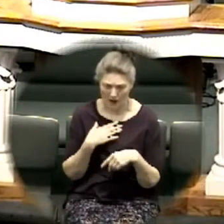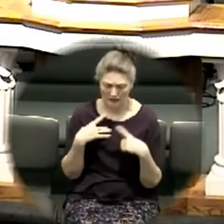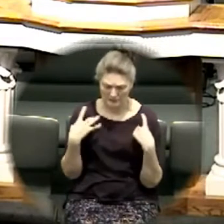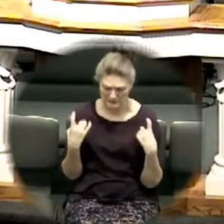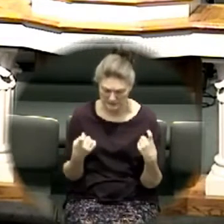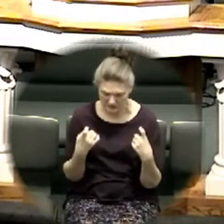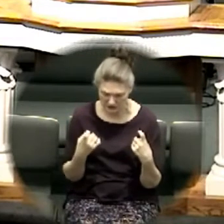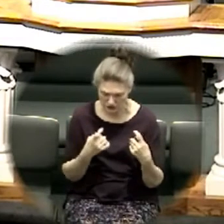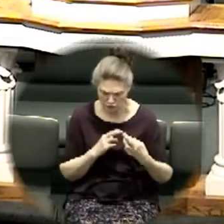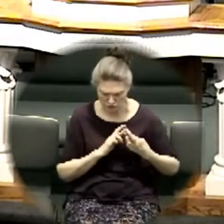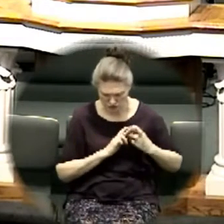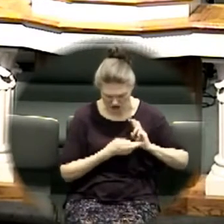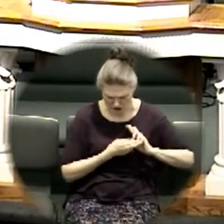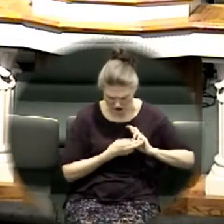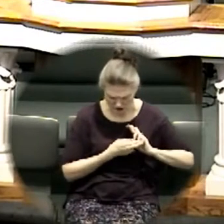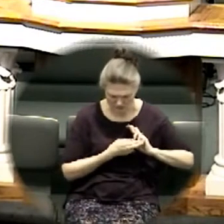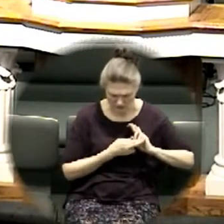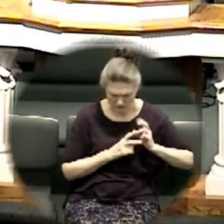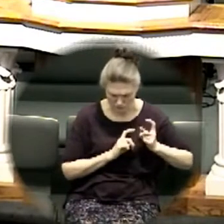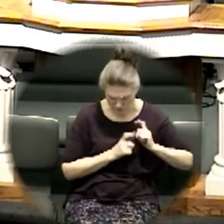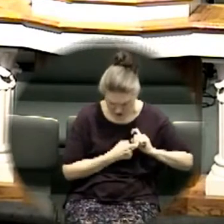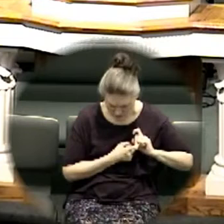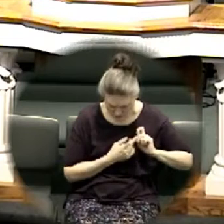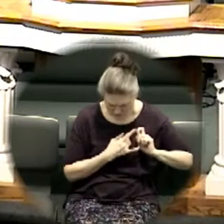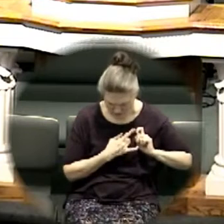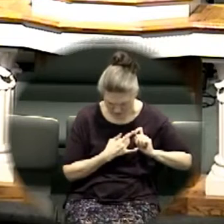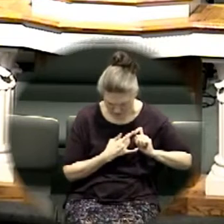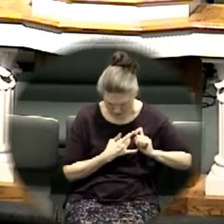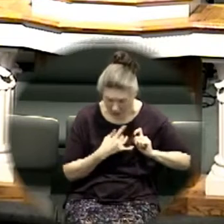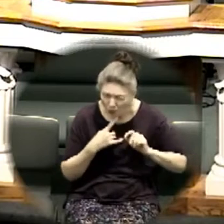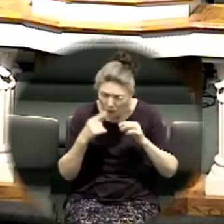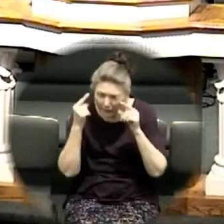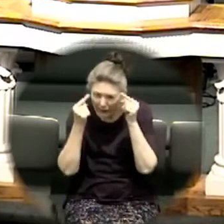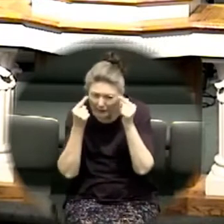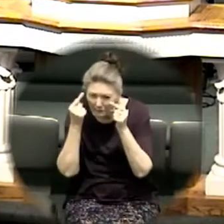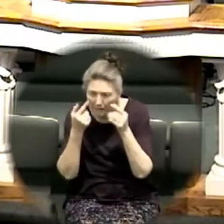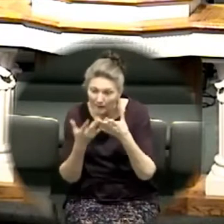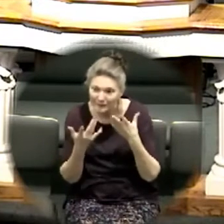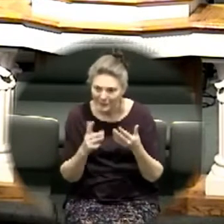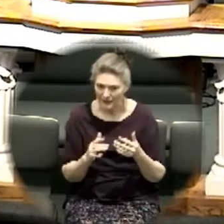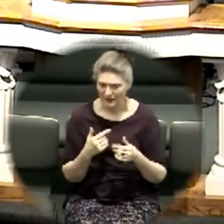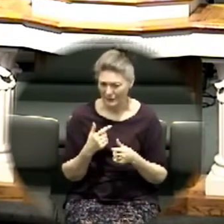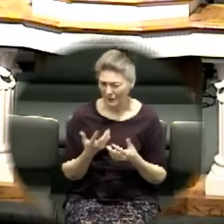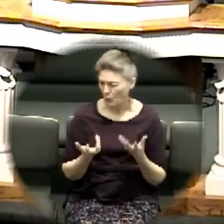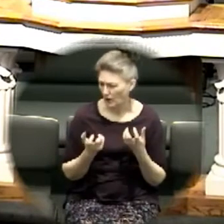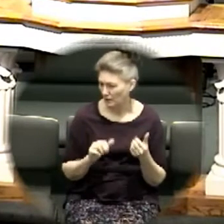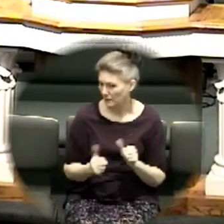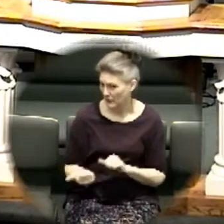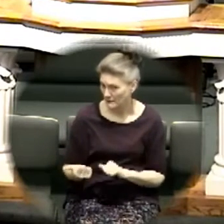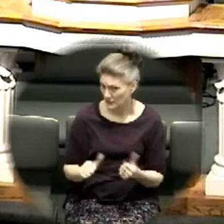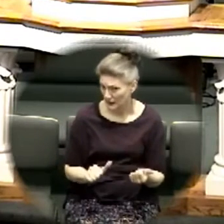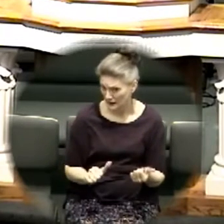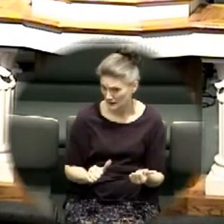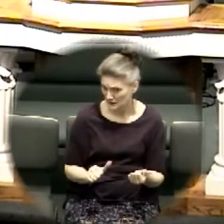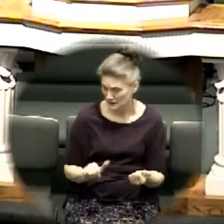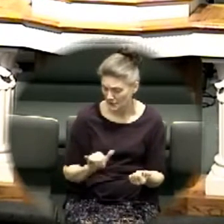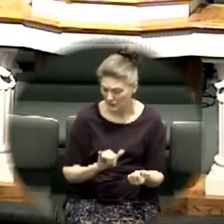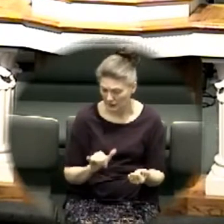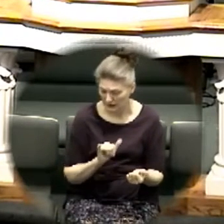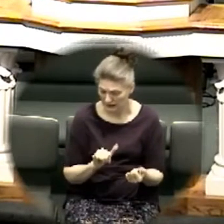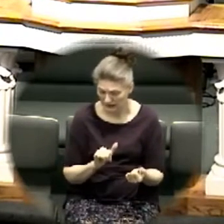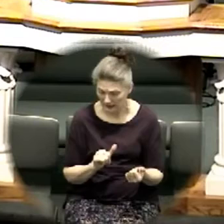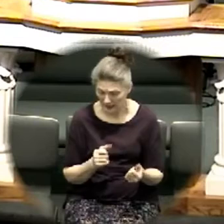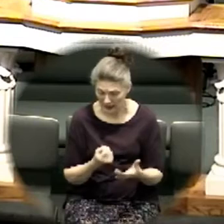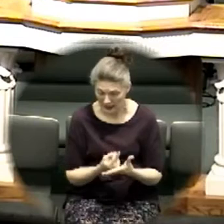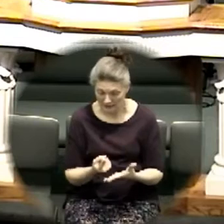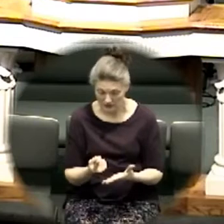repenting are you telling him are you contemplating maybe getting baptized like the young man was